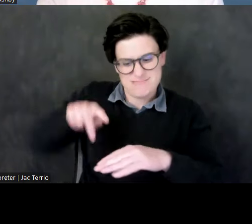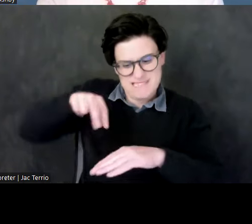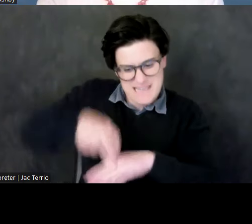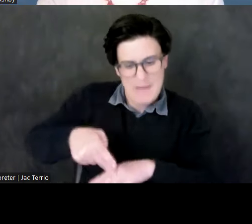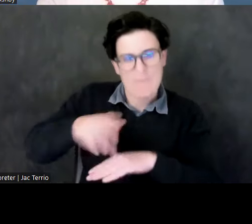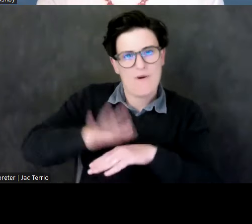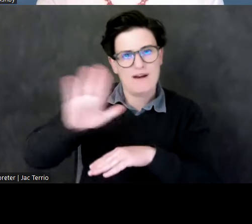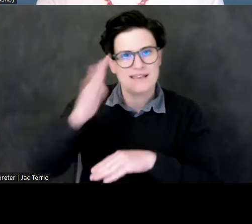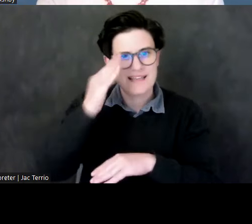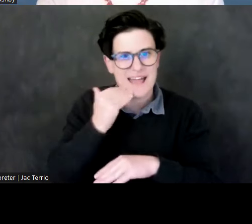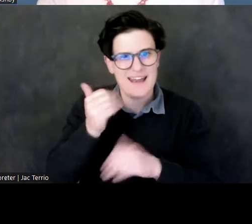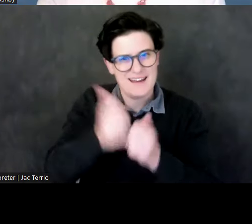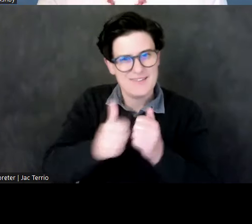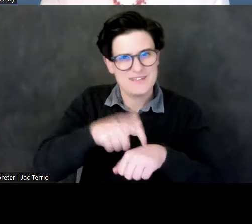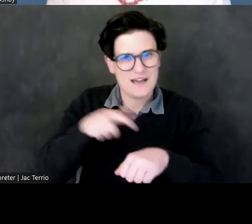temple.